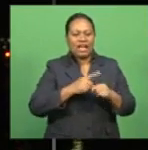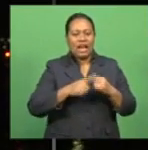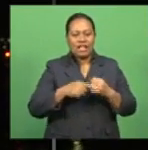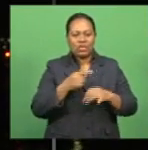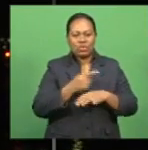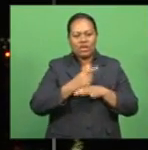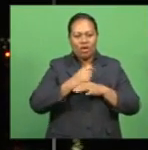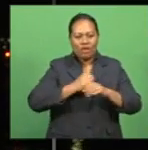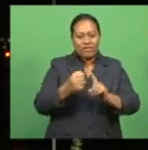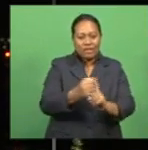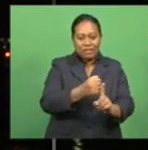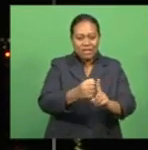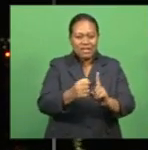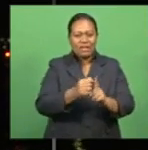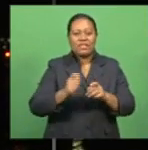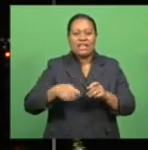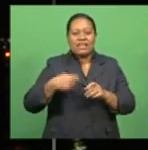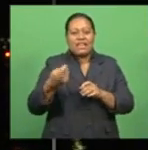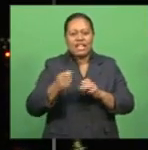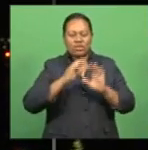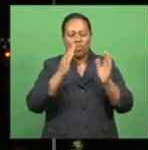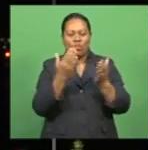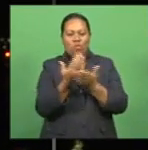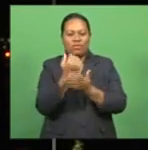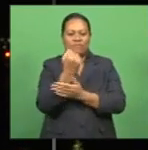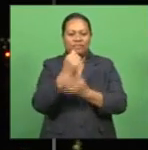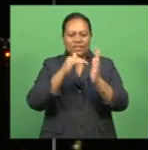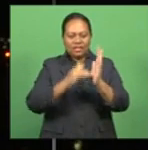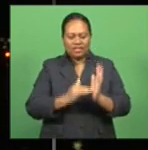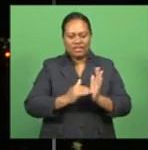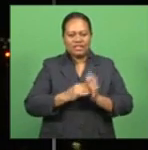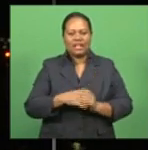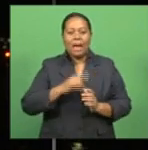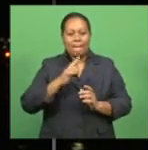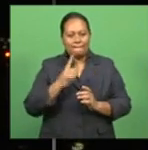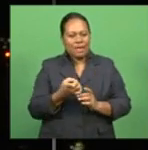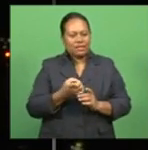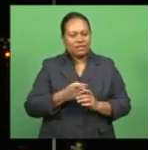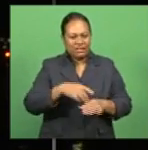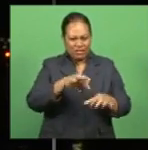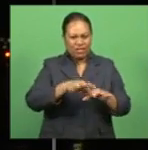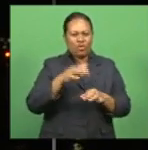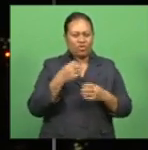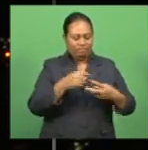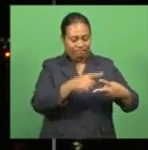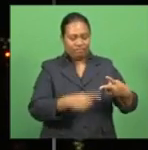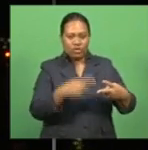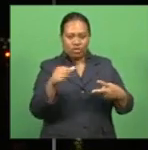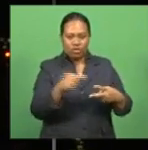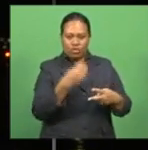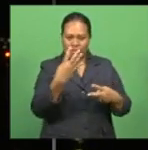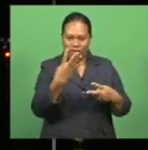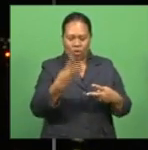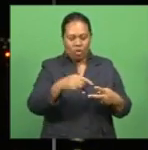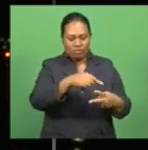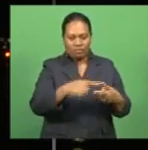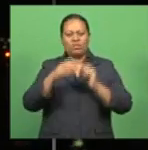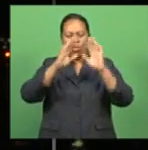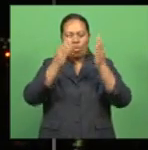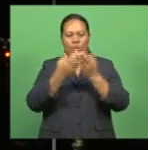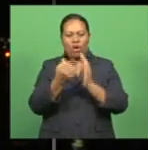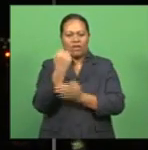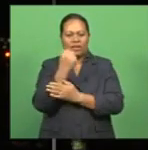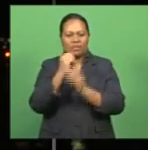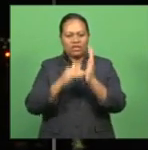to be the next chair of world rugby. Between them, they just hold four votes. But that could be all that one candidate needs.